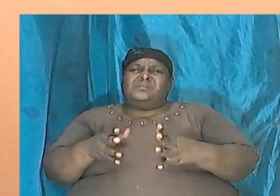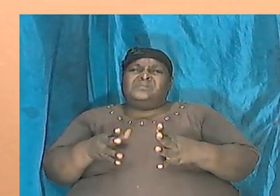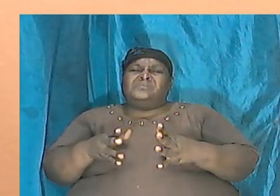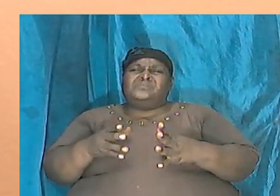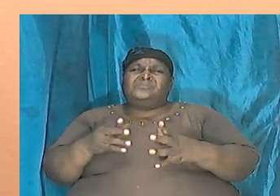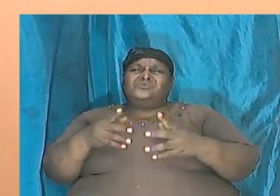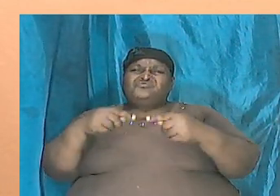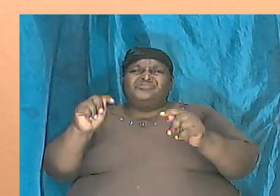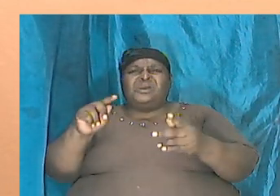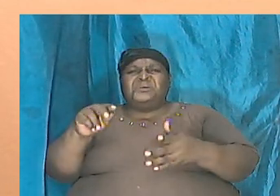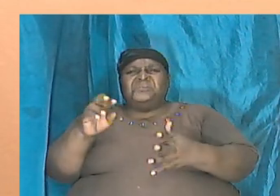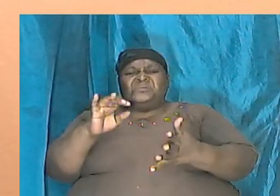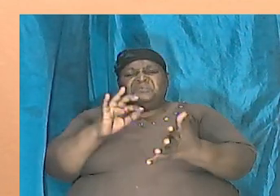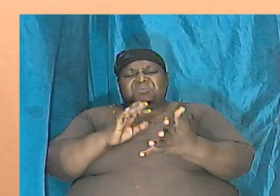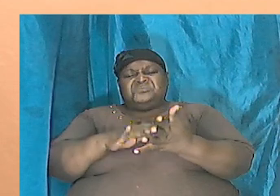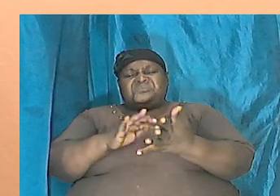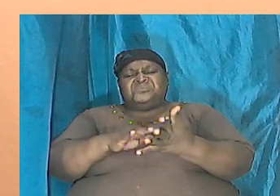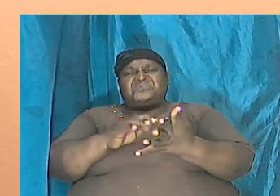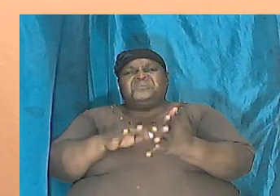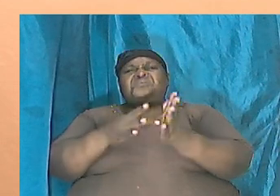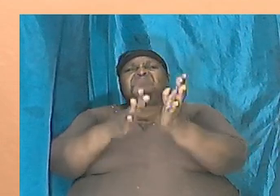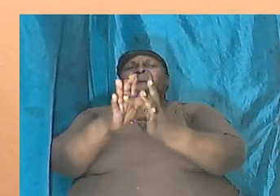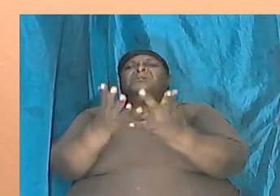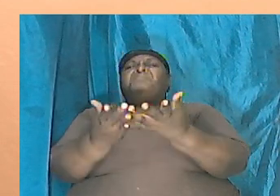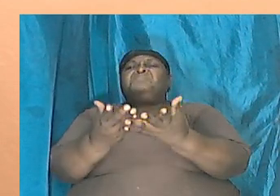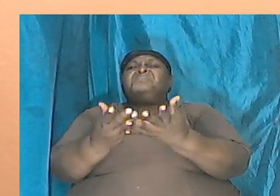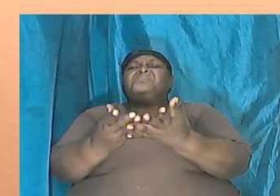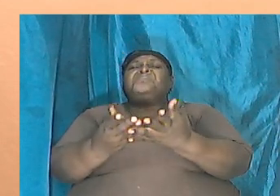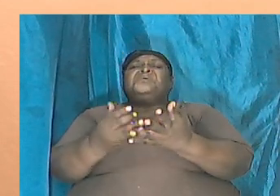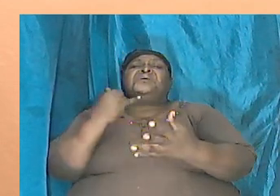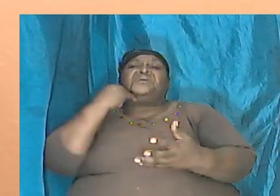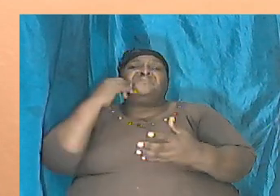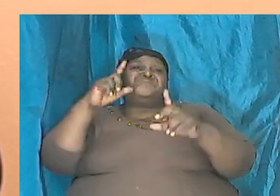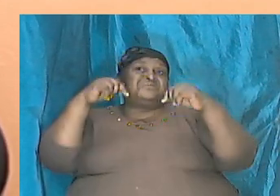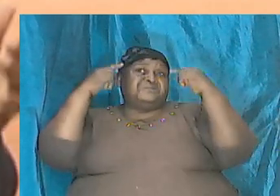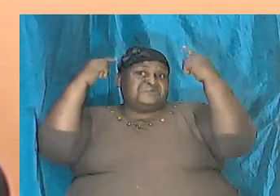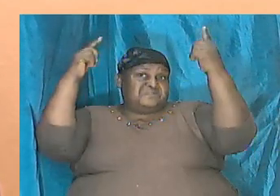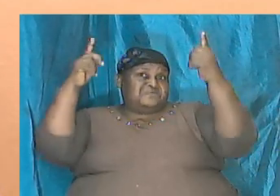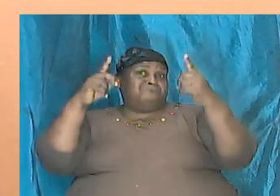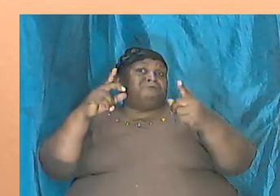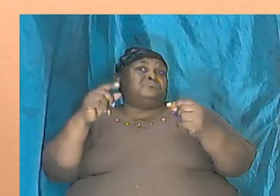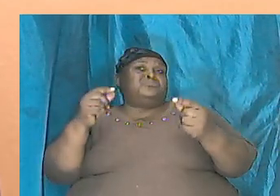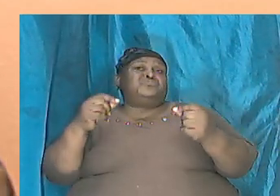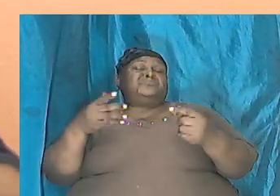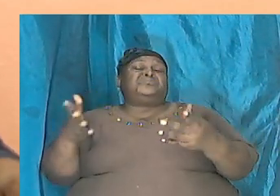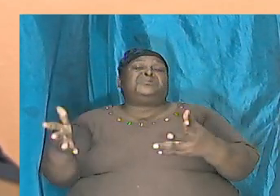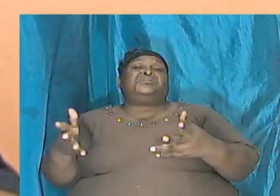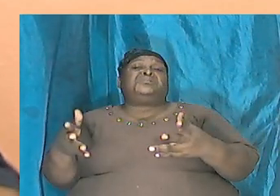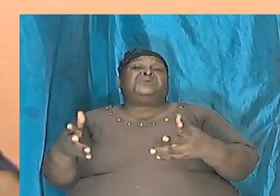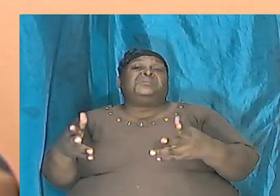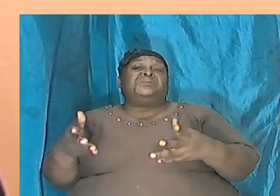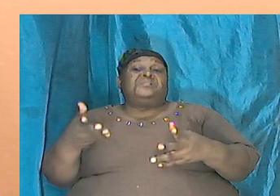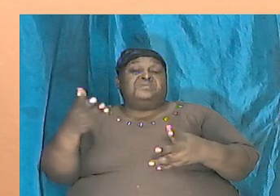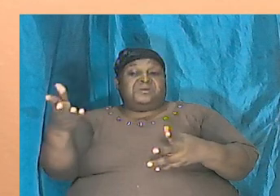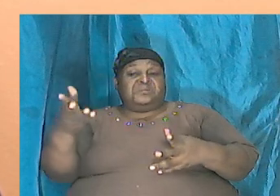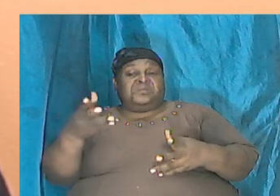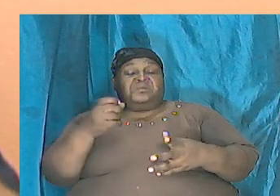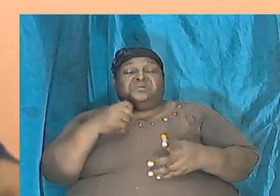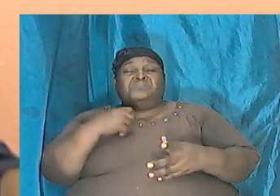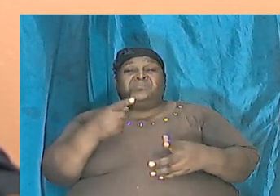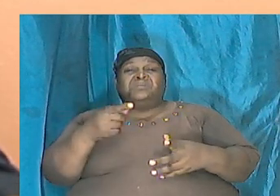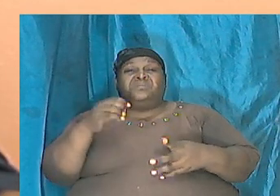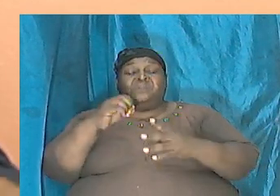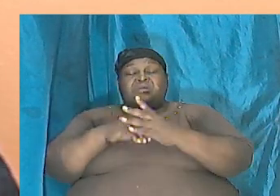And if they can successfully do that, then they can remove God. And I'm telling us, as we speak today, in the